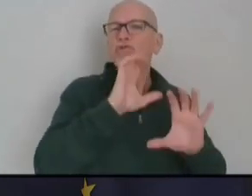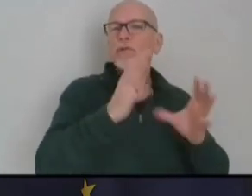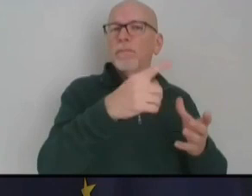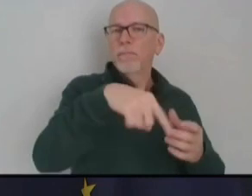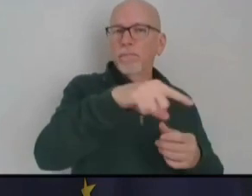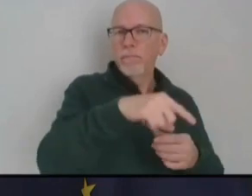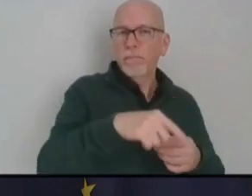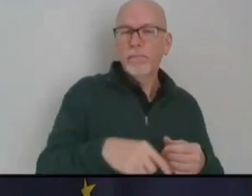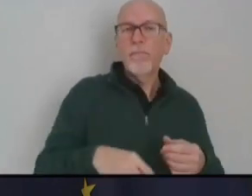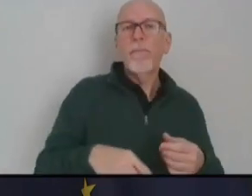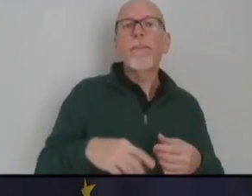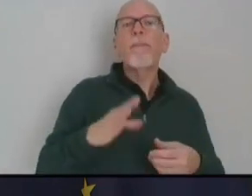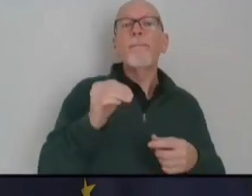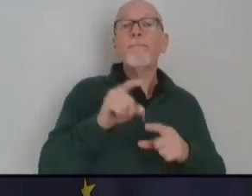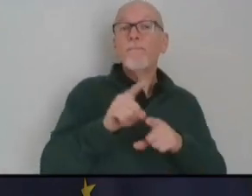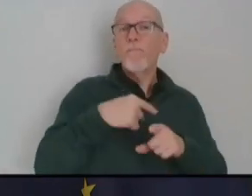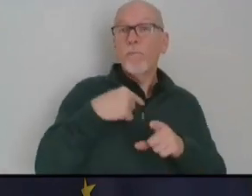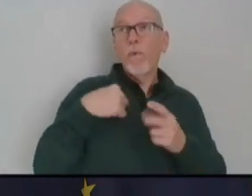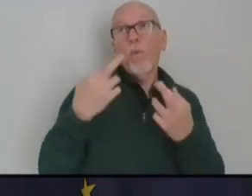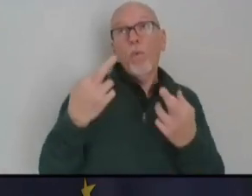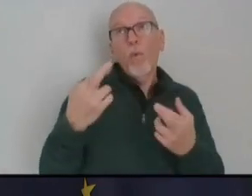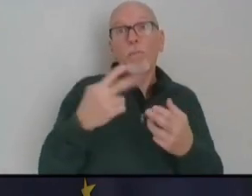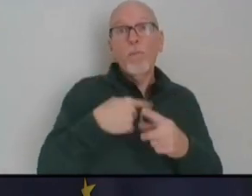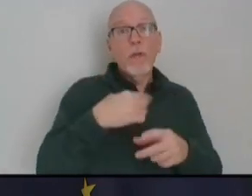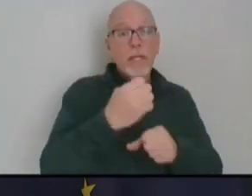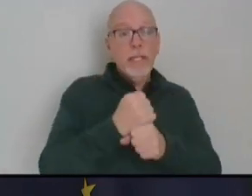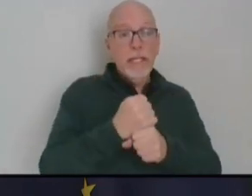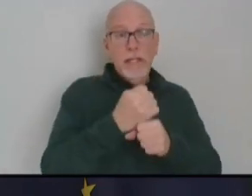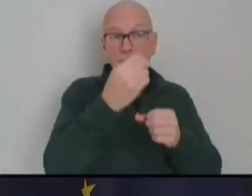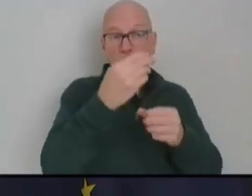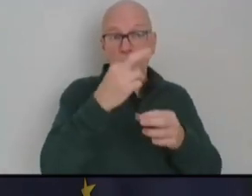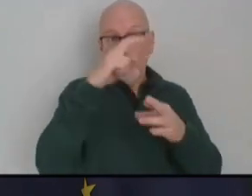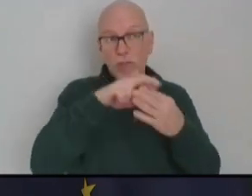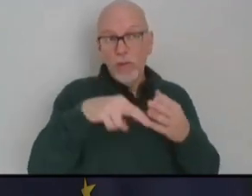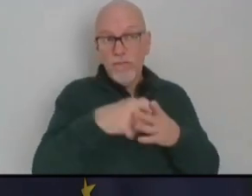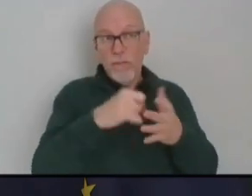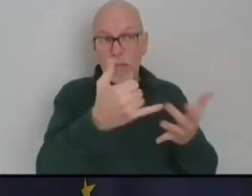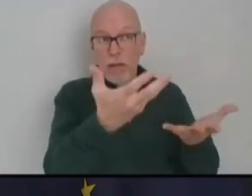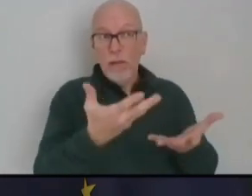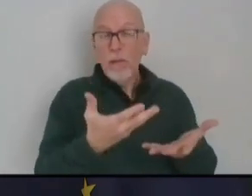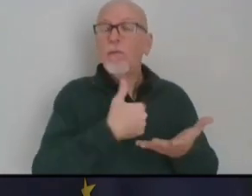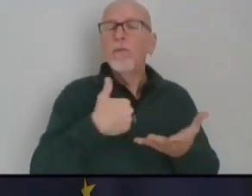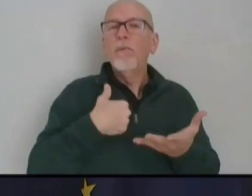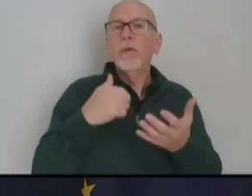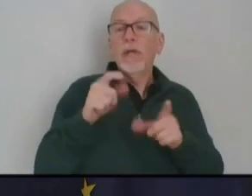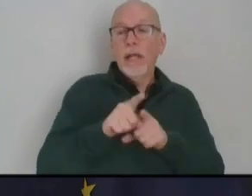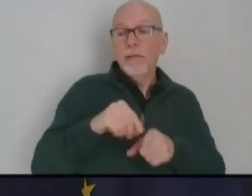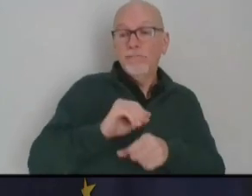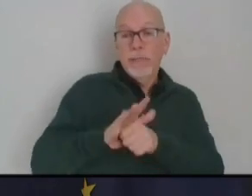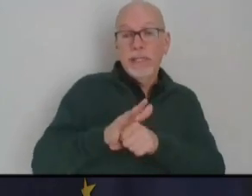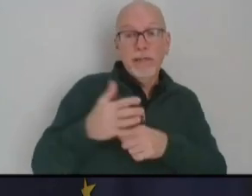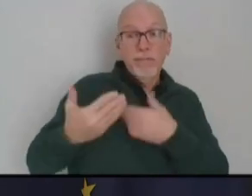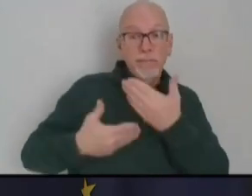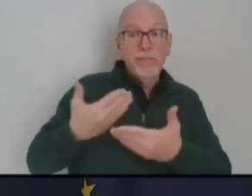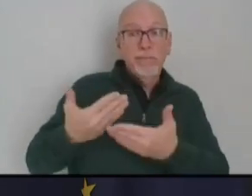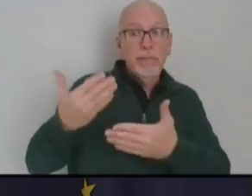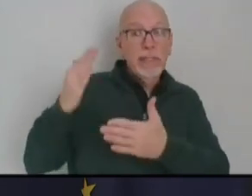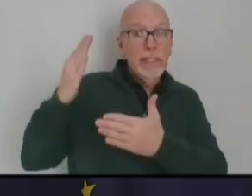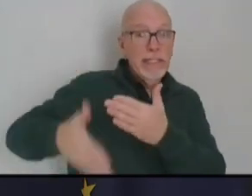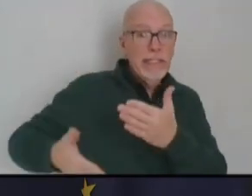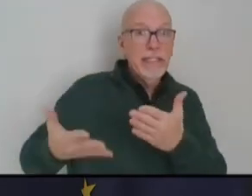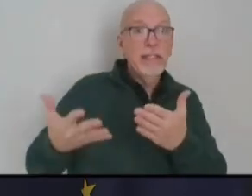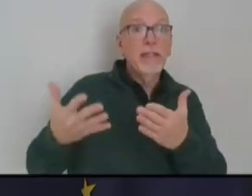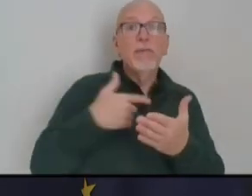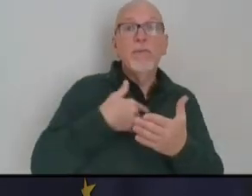hope, as we get the information, the data from that, that that's something that we could, as this pandemic ends, permanently embed